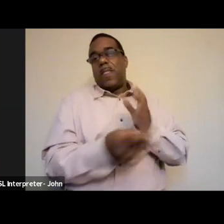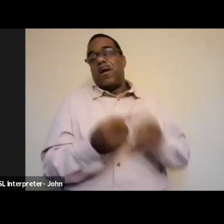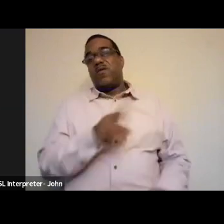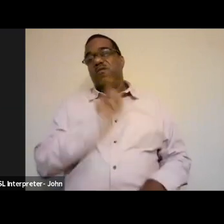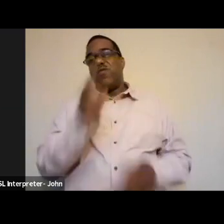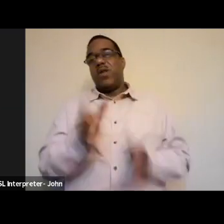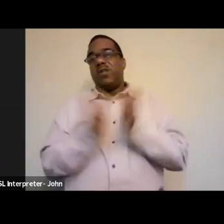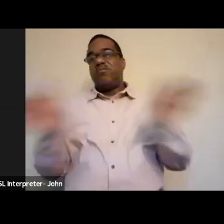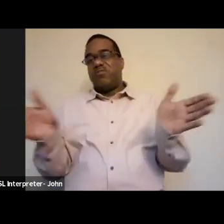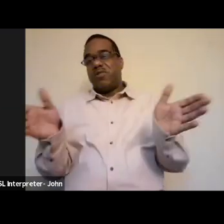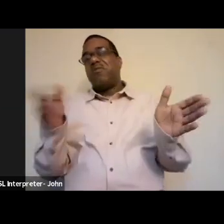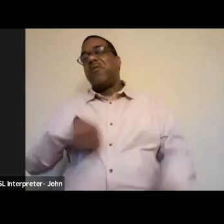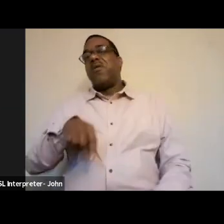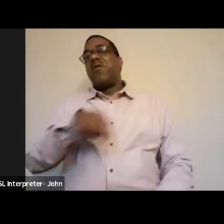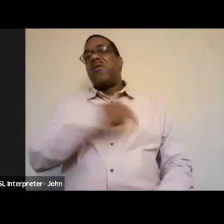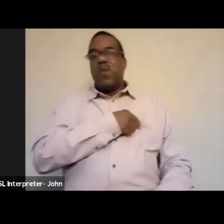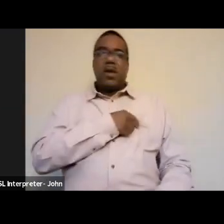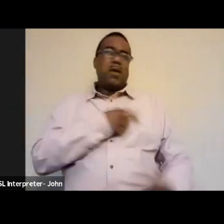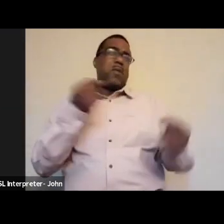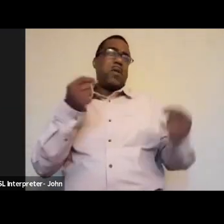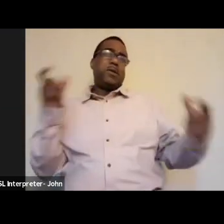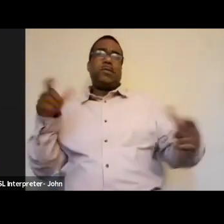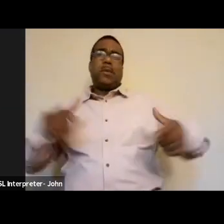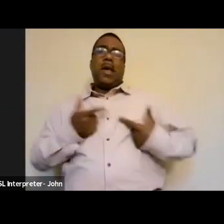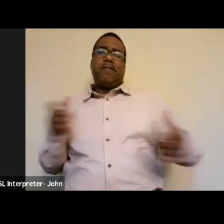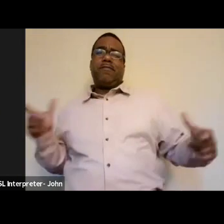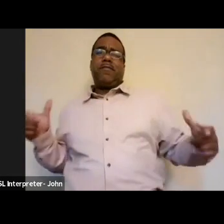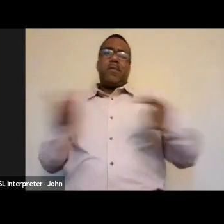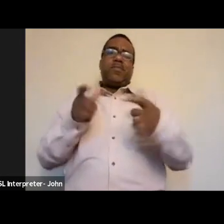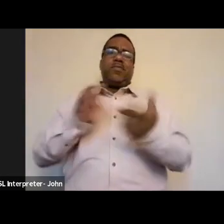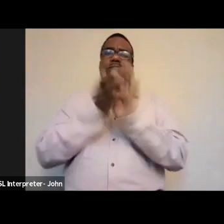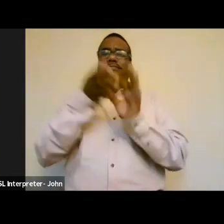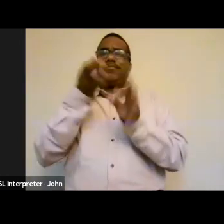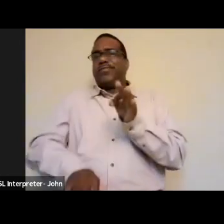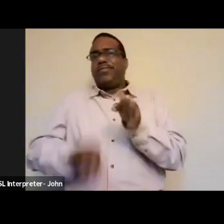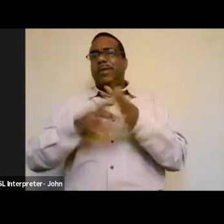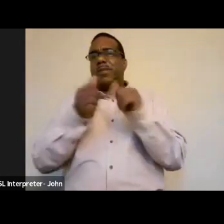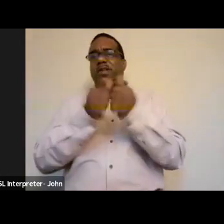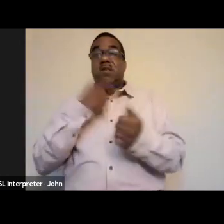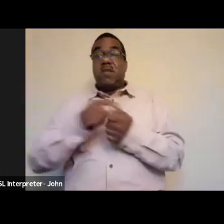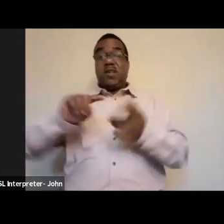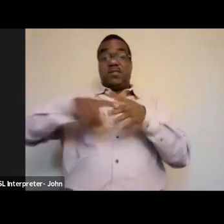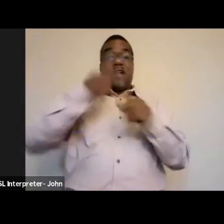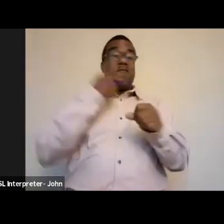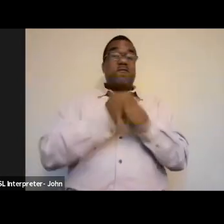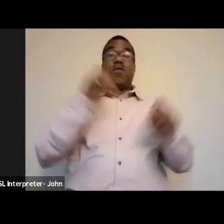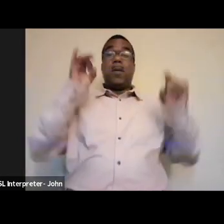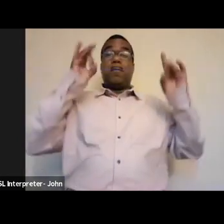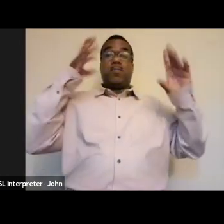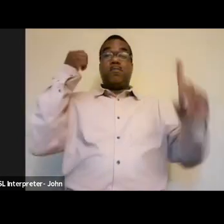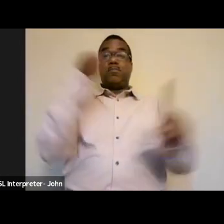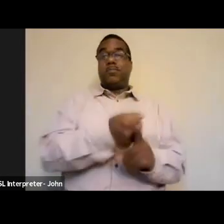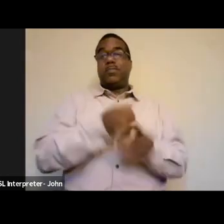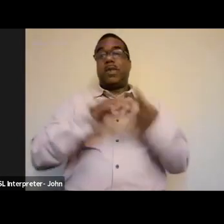sort of scaling back our way of life. I mean, at the beginning of the pandemic, when folks stopped